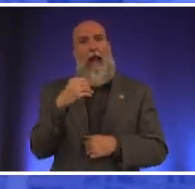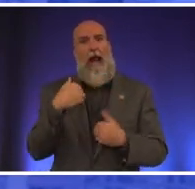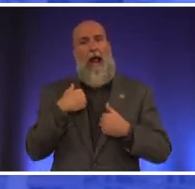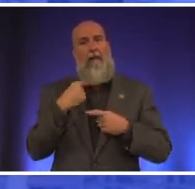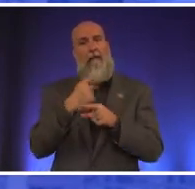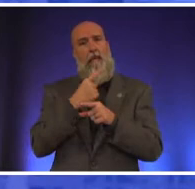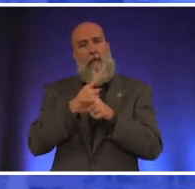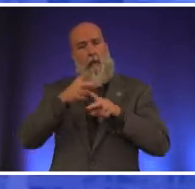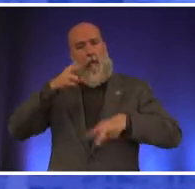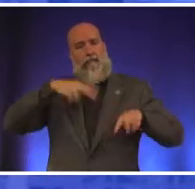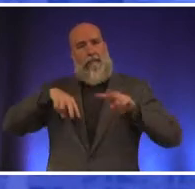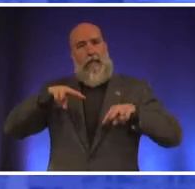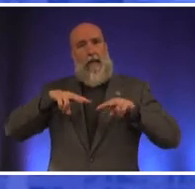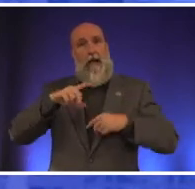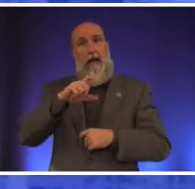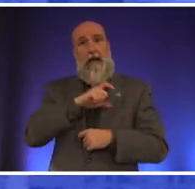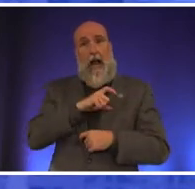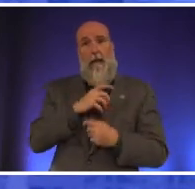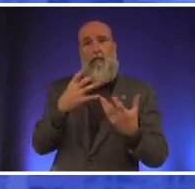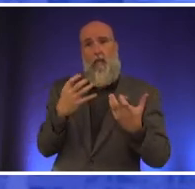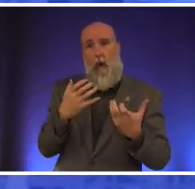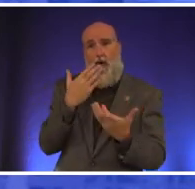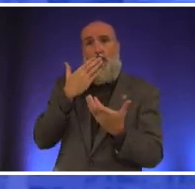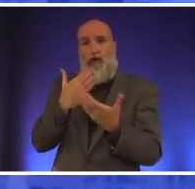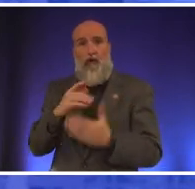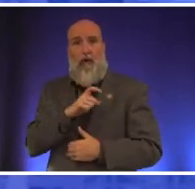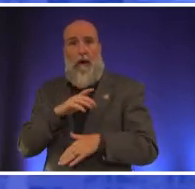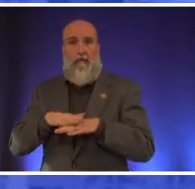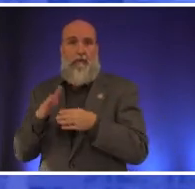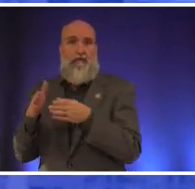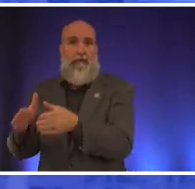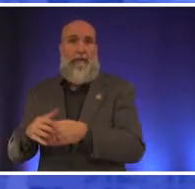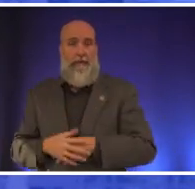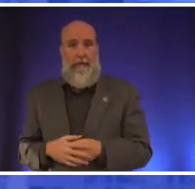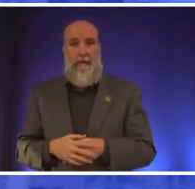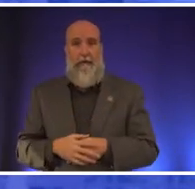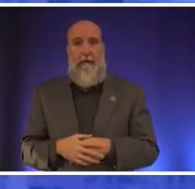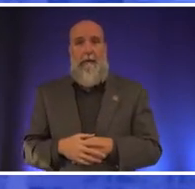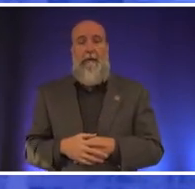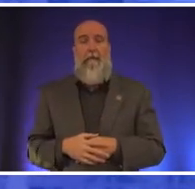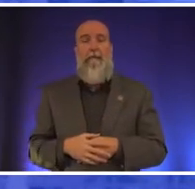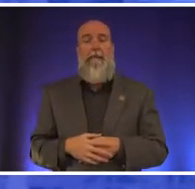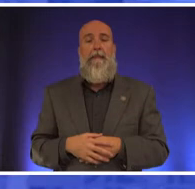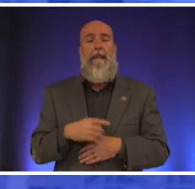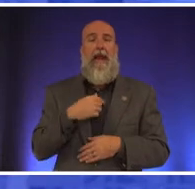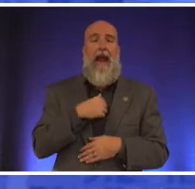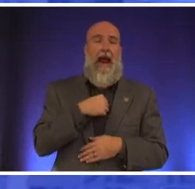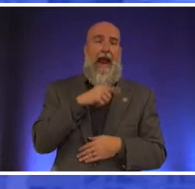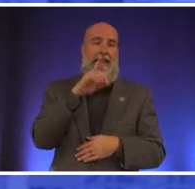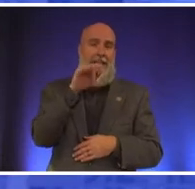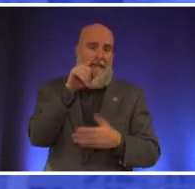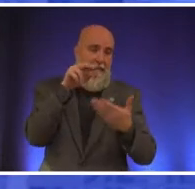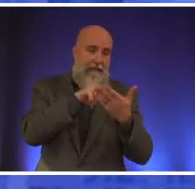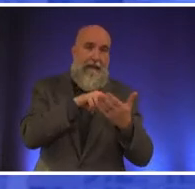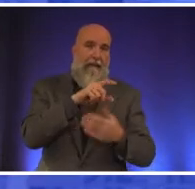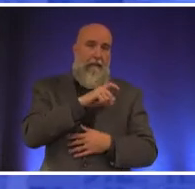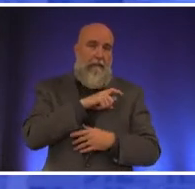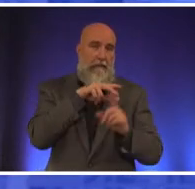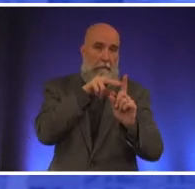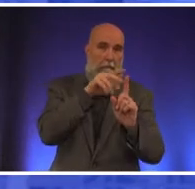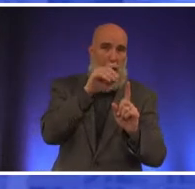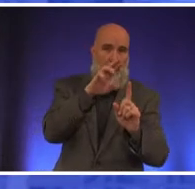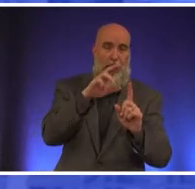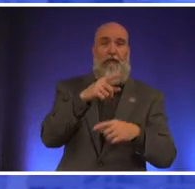component cops want good cops on the street i've served on the police monitor board uh the first one appointed by gus garcia